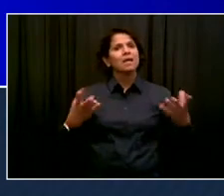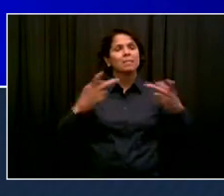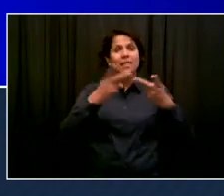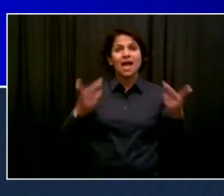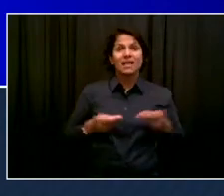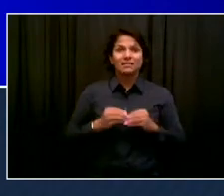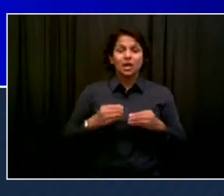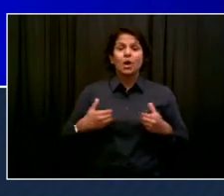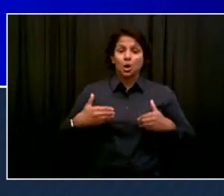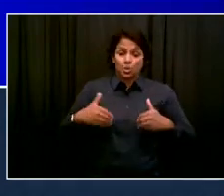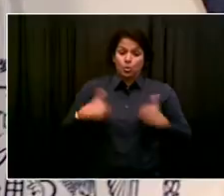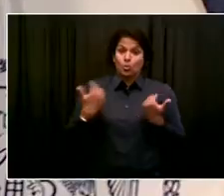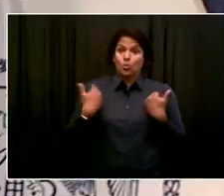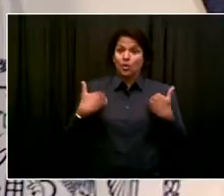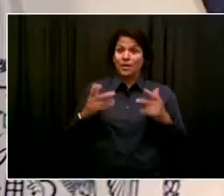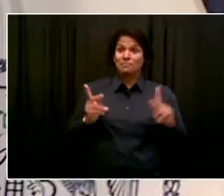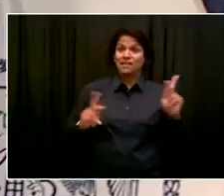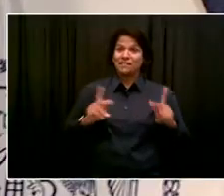Misha Ross Porter.